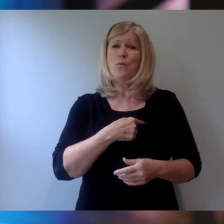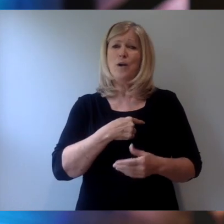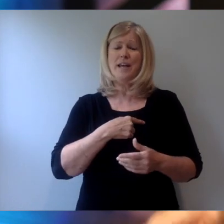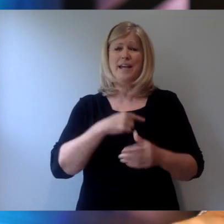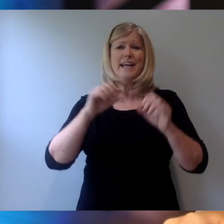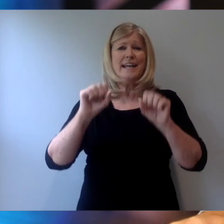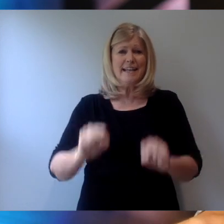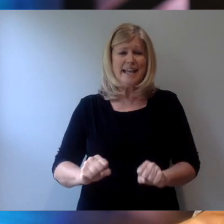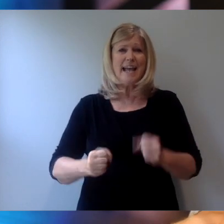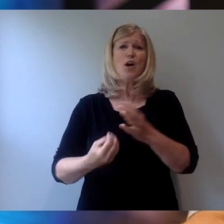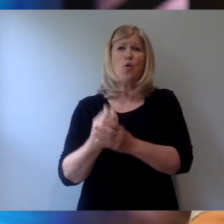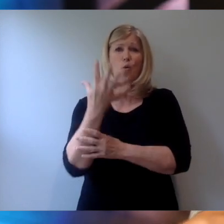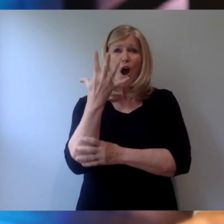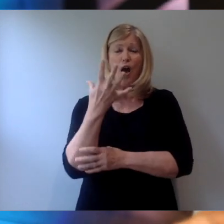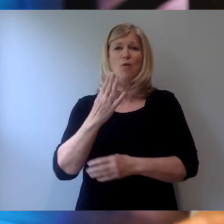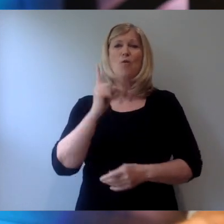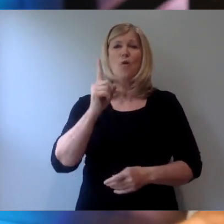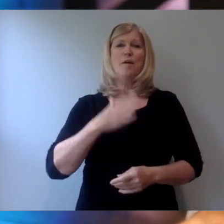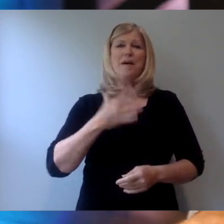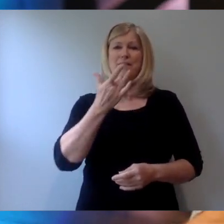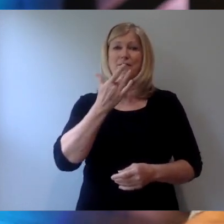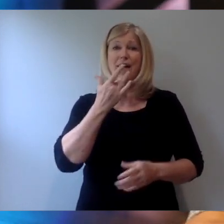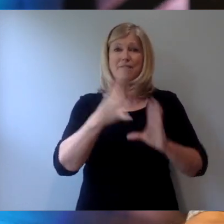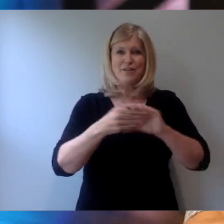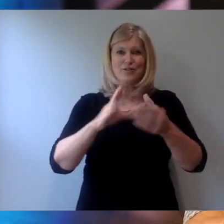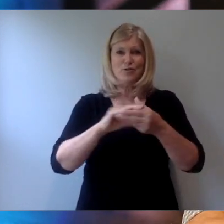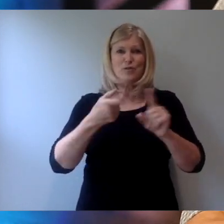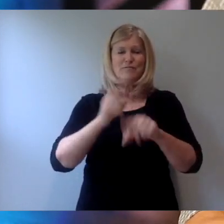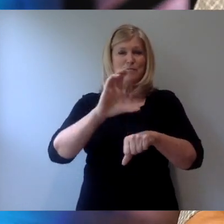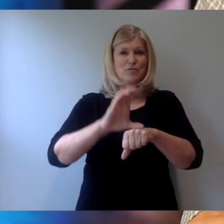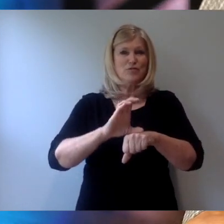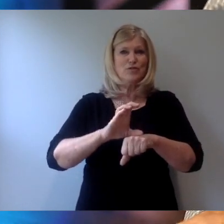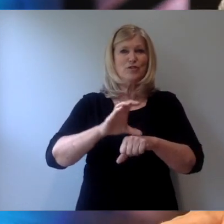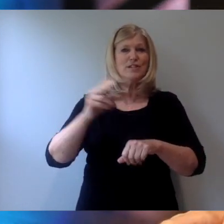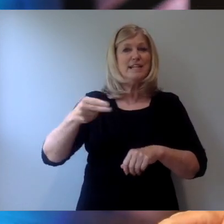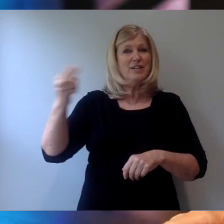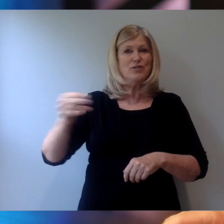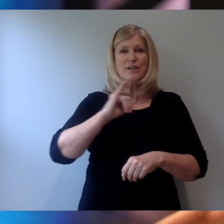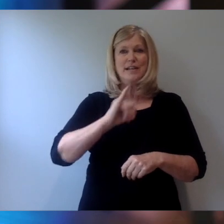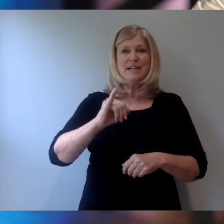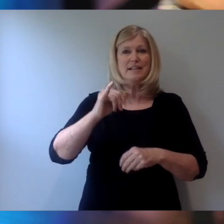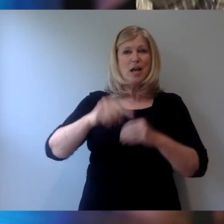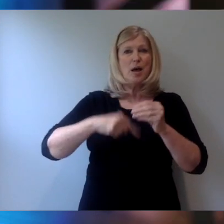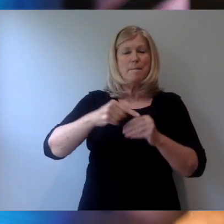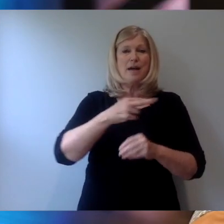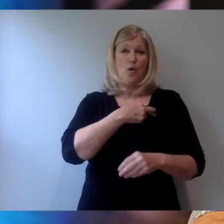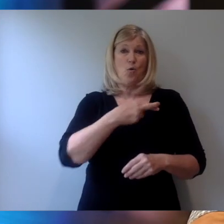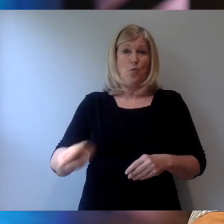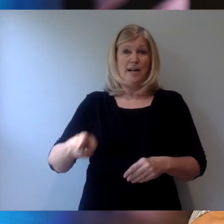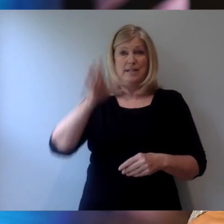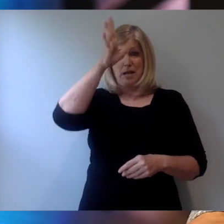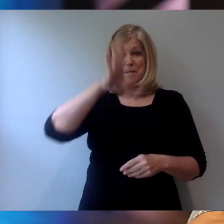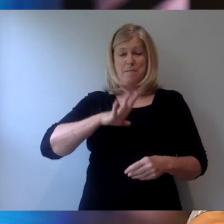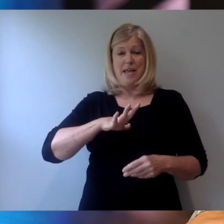grow. One of my favorite stories from church history is about a guy, a theologian, from long ago